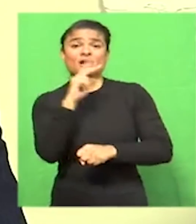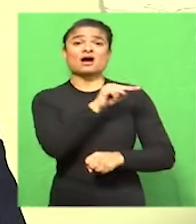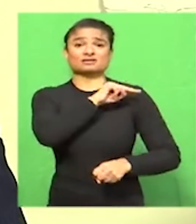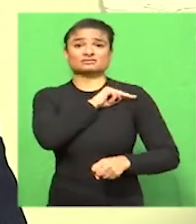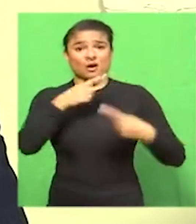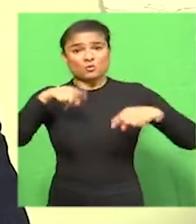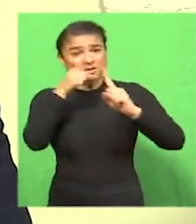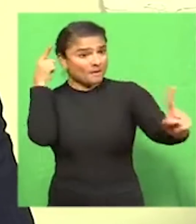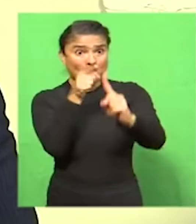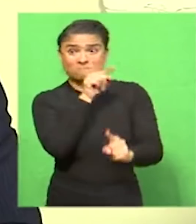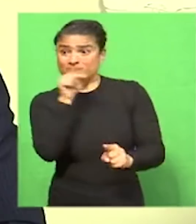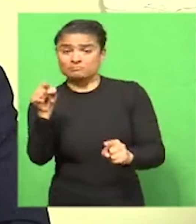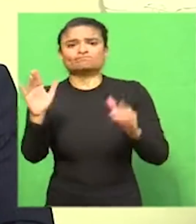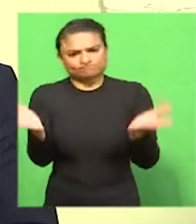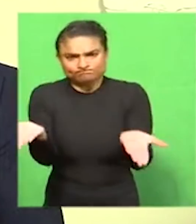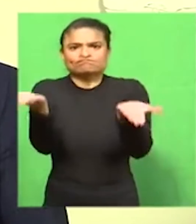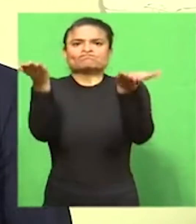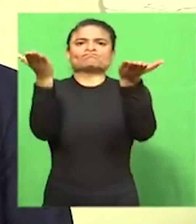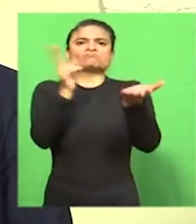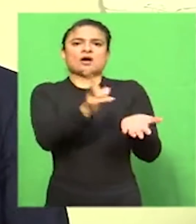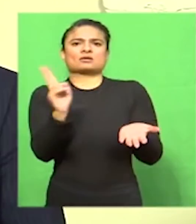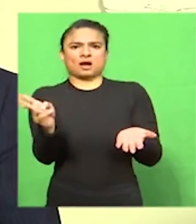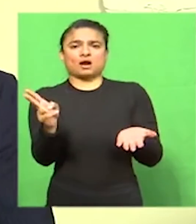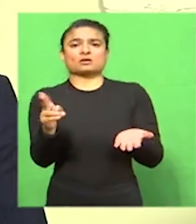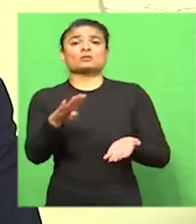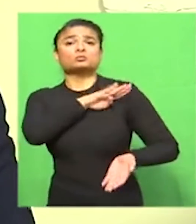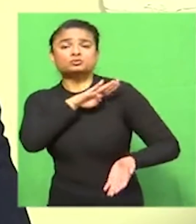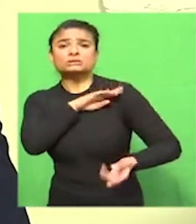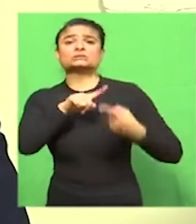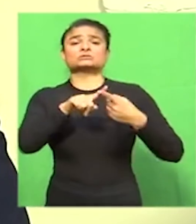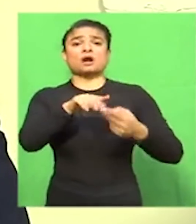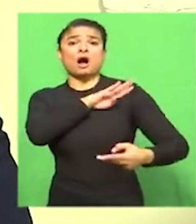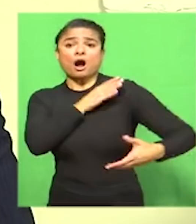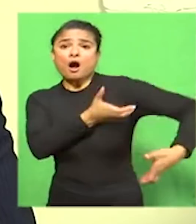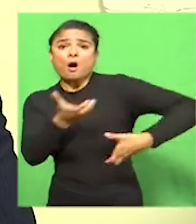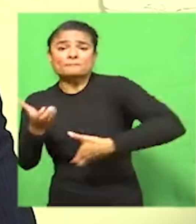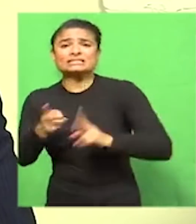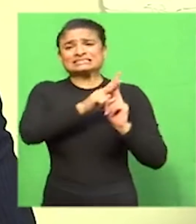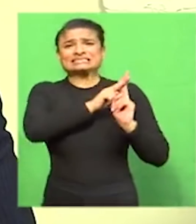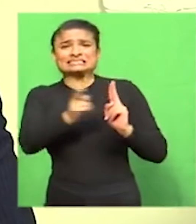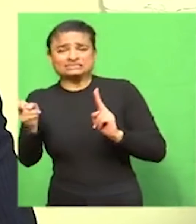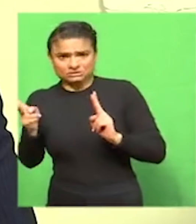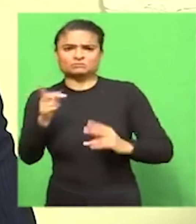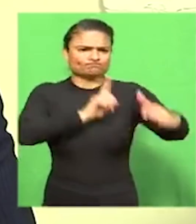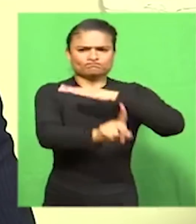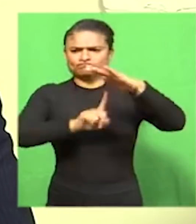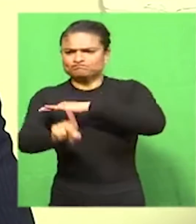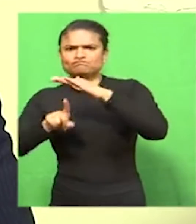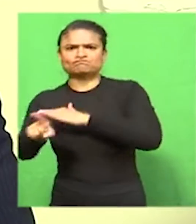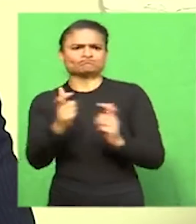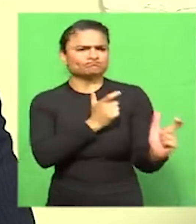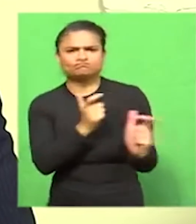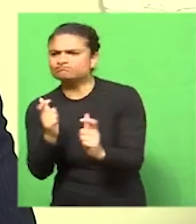of our South African police as well as our soldiers from the